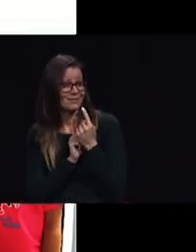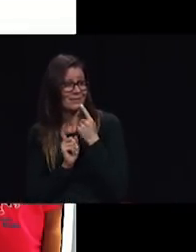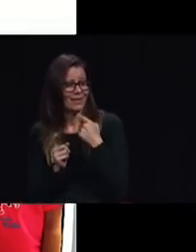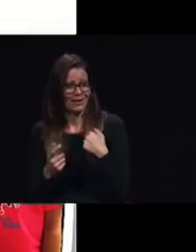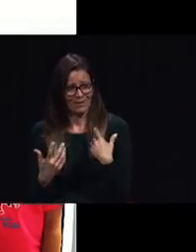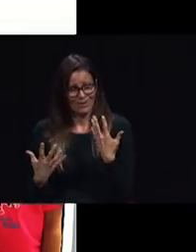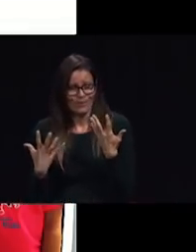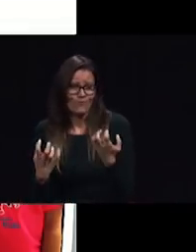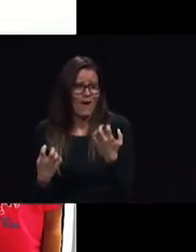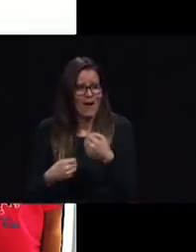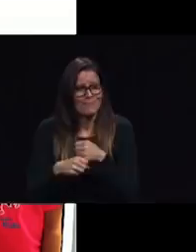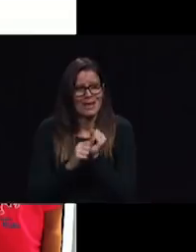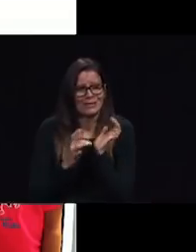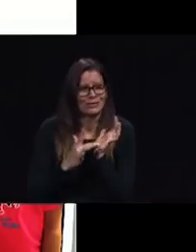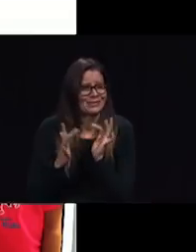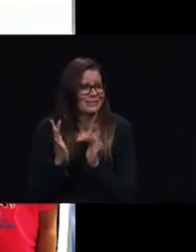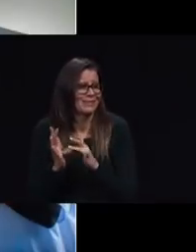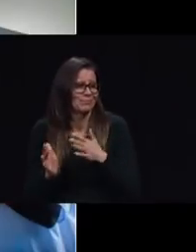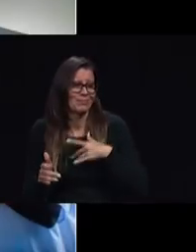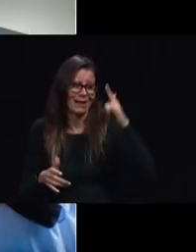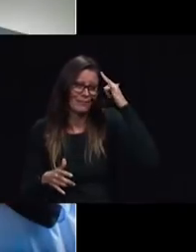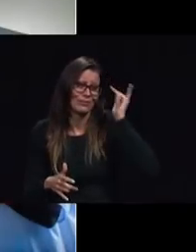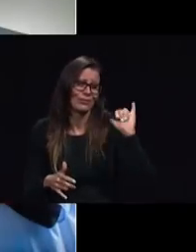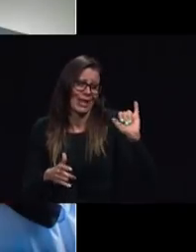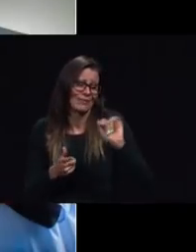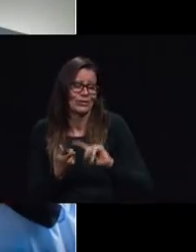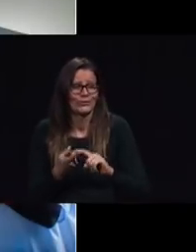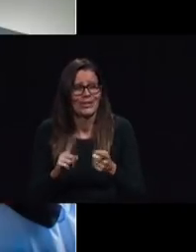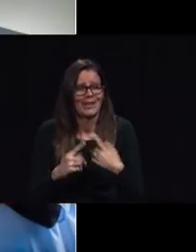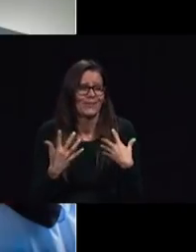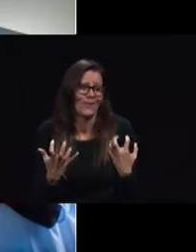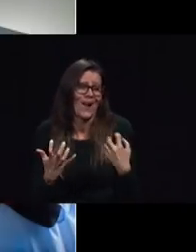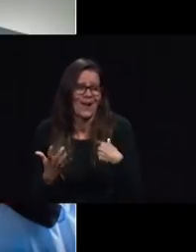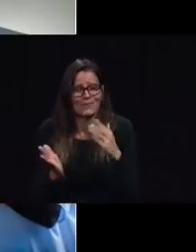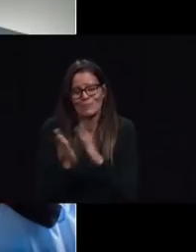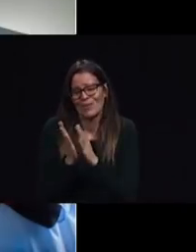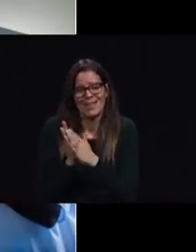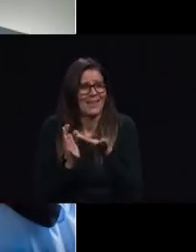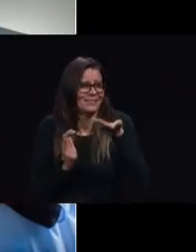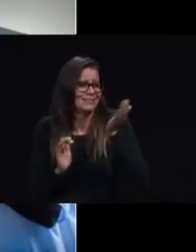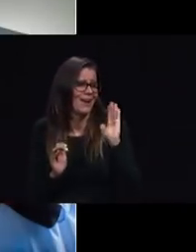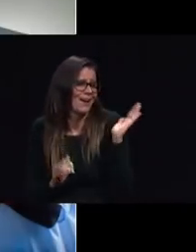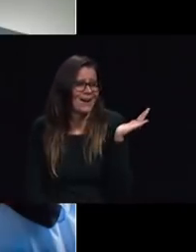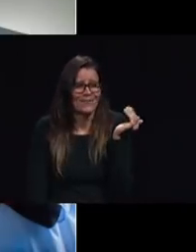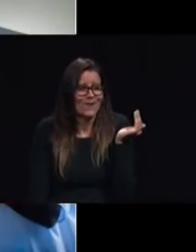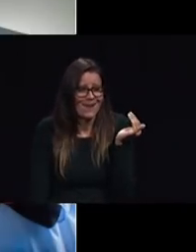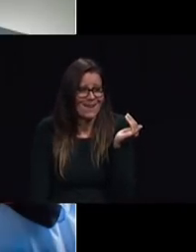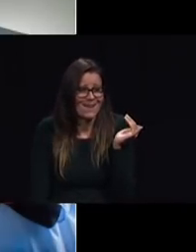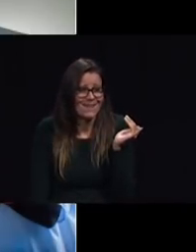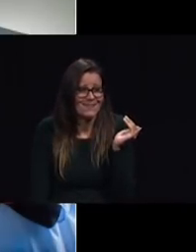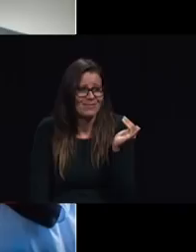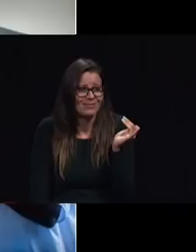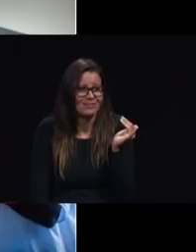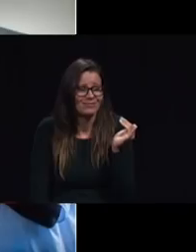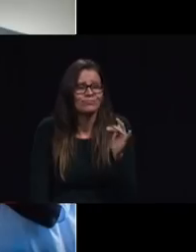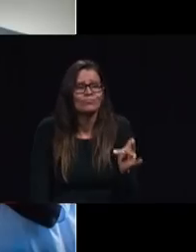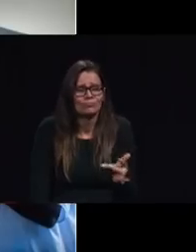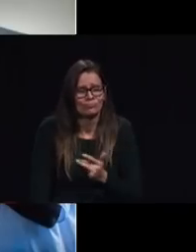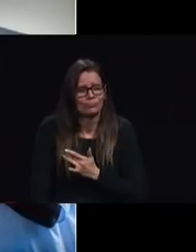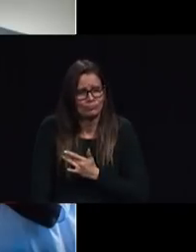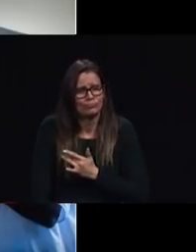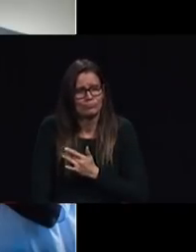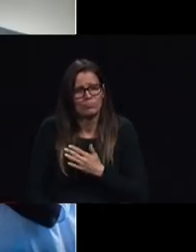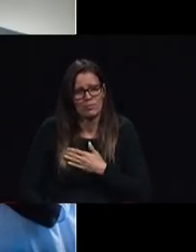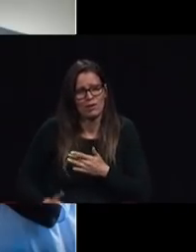friend and we praise God for that because they are touched recently in inter-american division